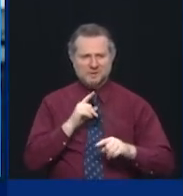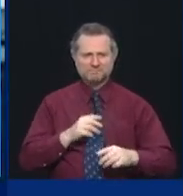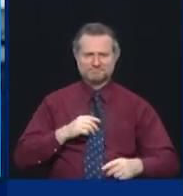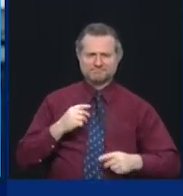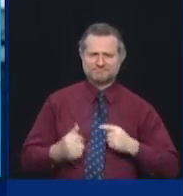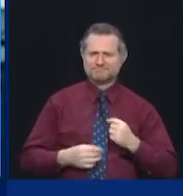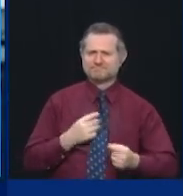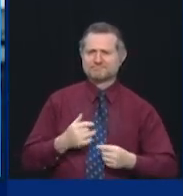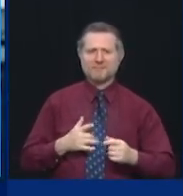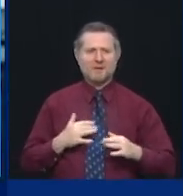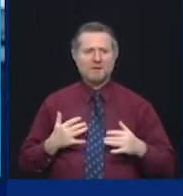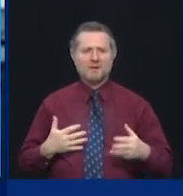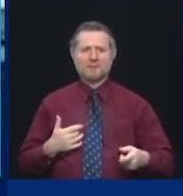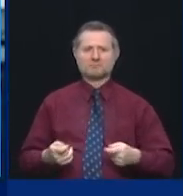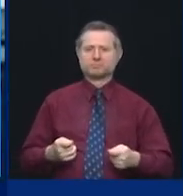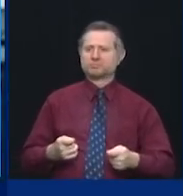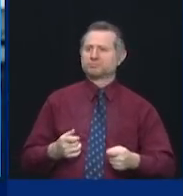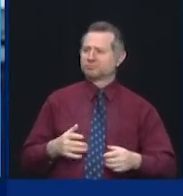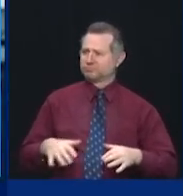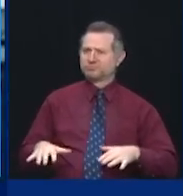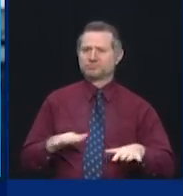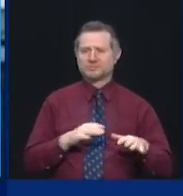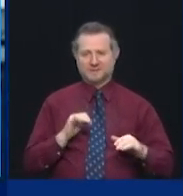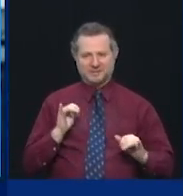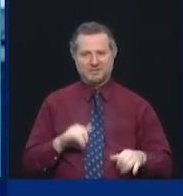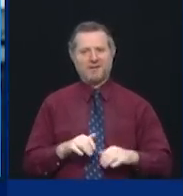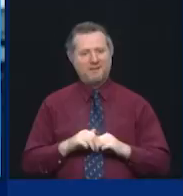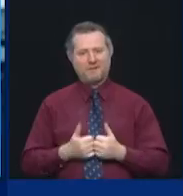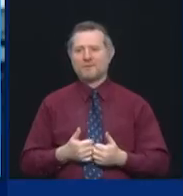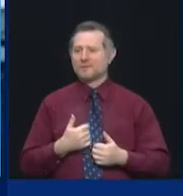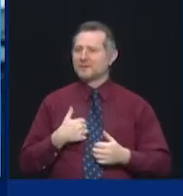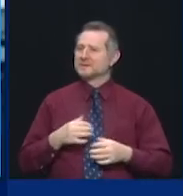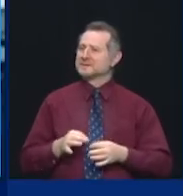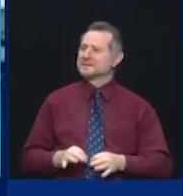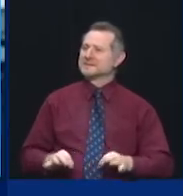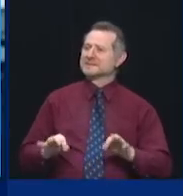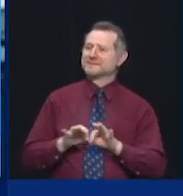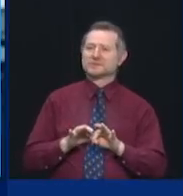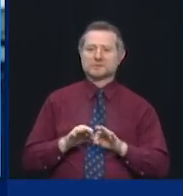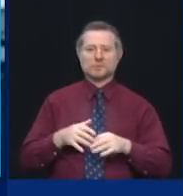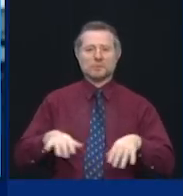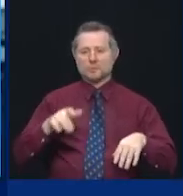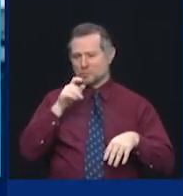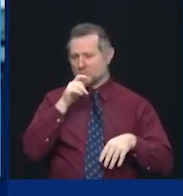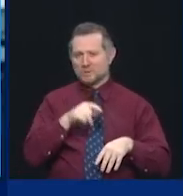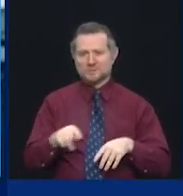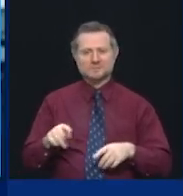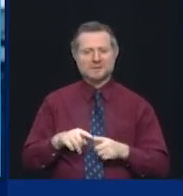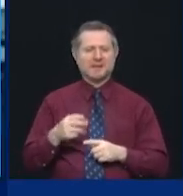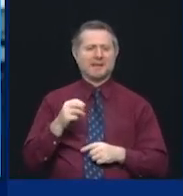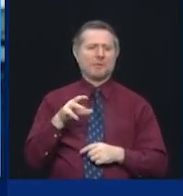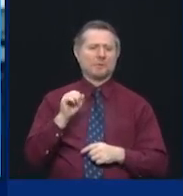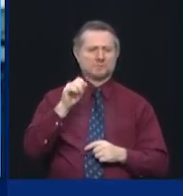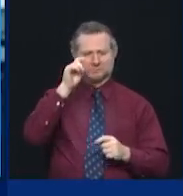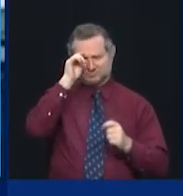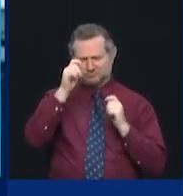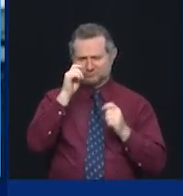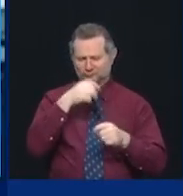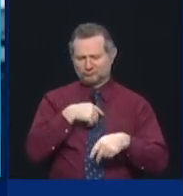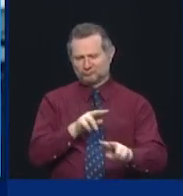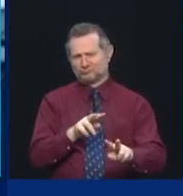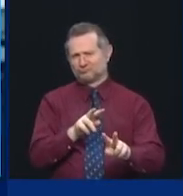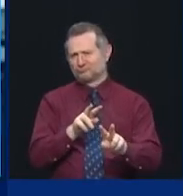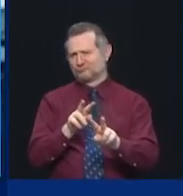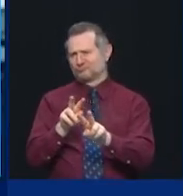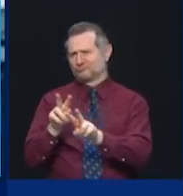our essential heroes responded. They made it happen. And let's give